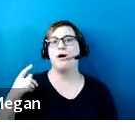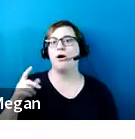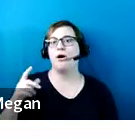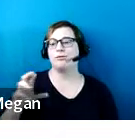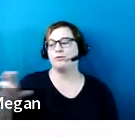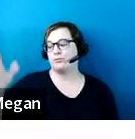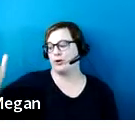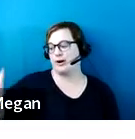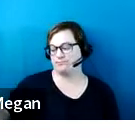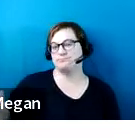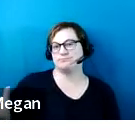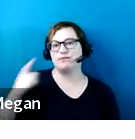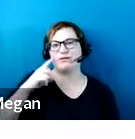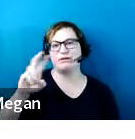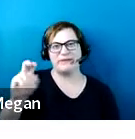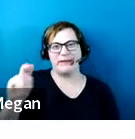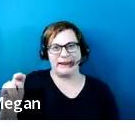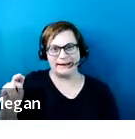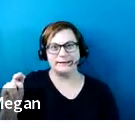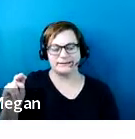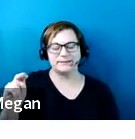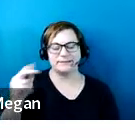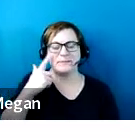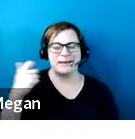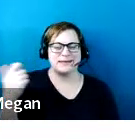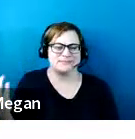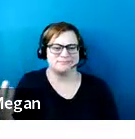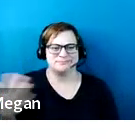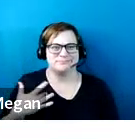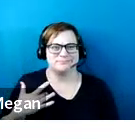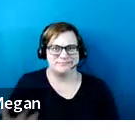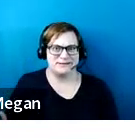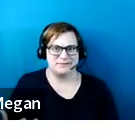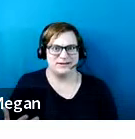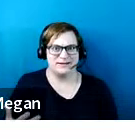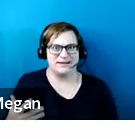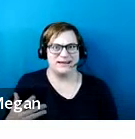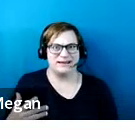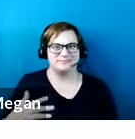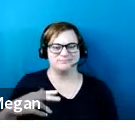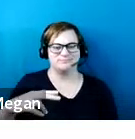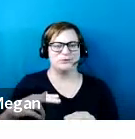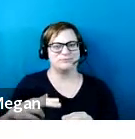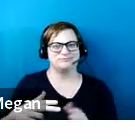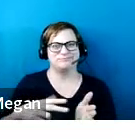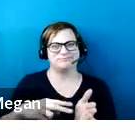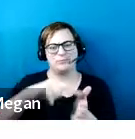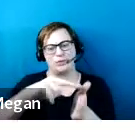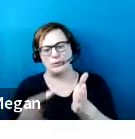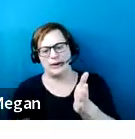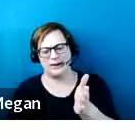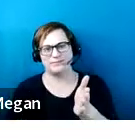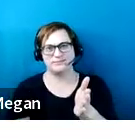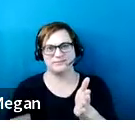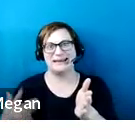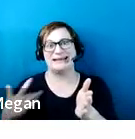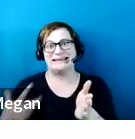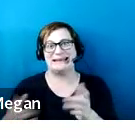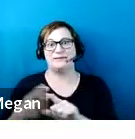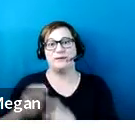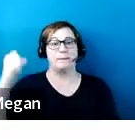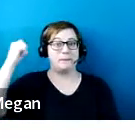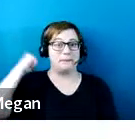of the van space, because usually when you have a ramp deploying from a van, it's going to either deploy from the back